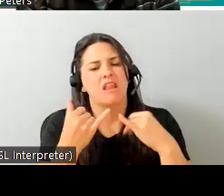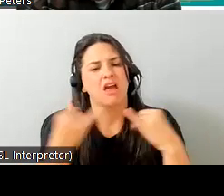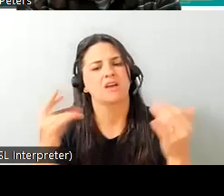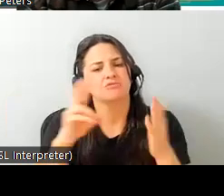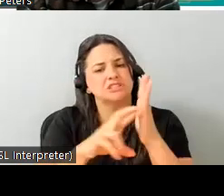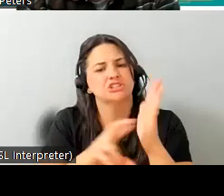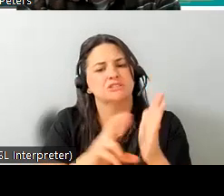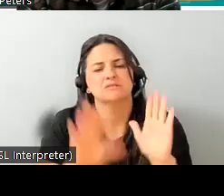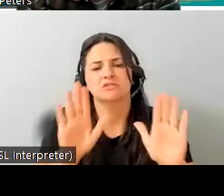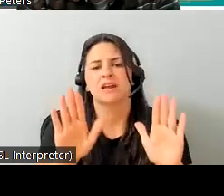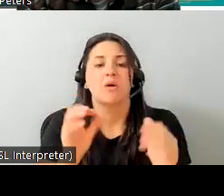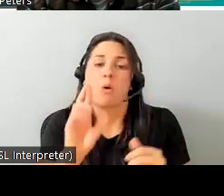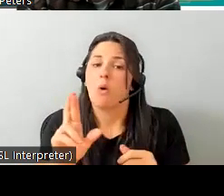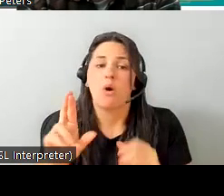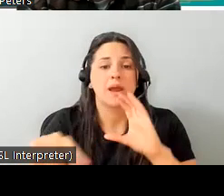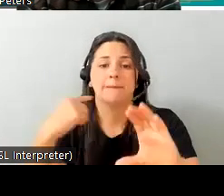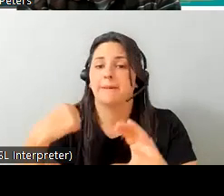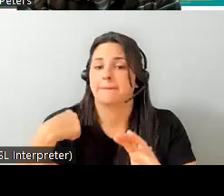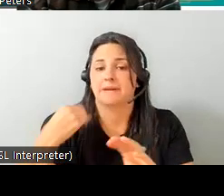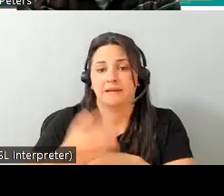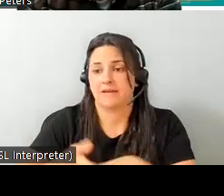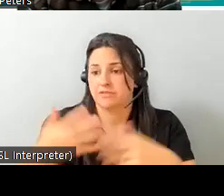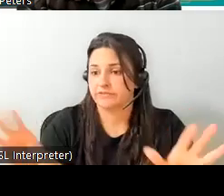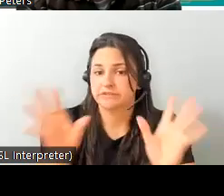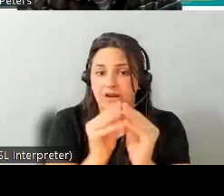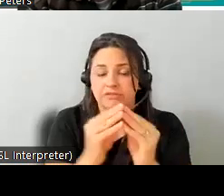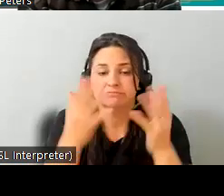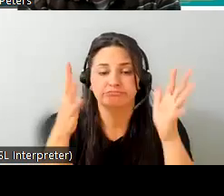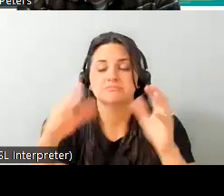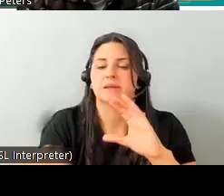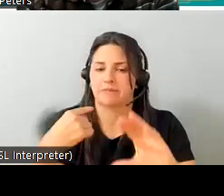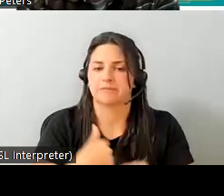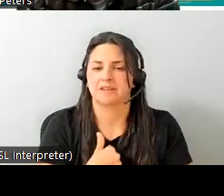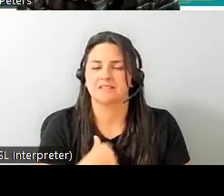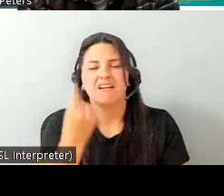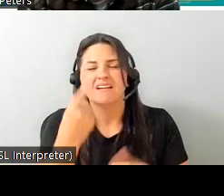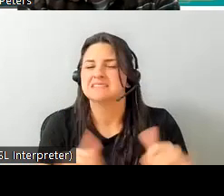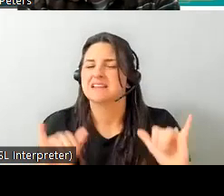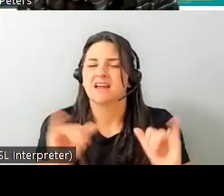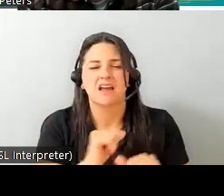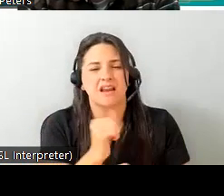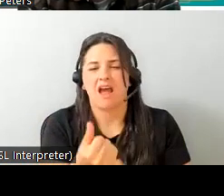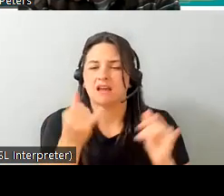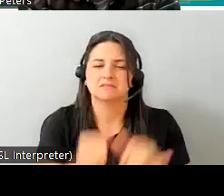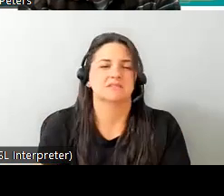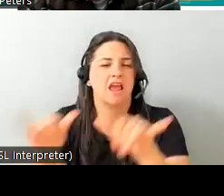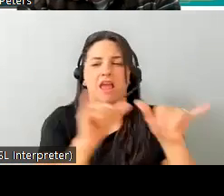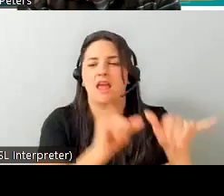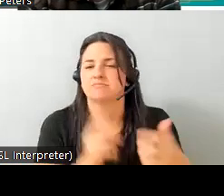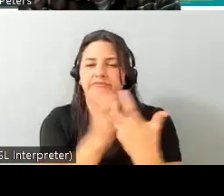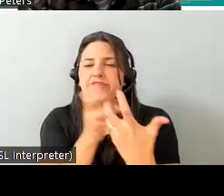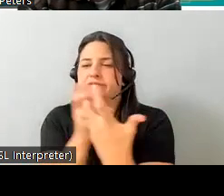or just drop me a message after the conference um however there's still no one size fits all solution on the market and no solution that